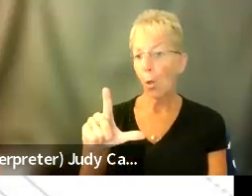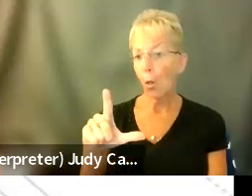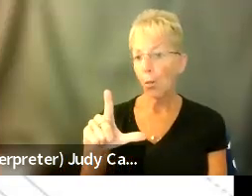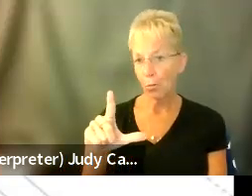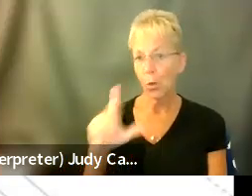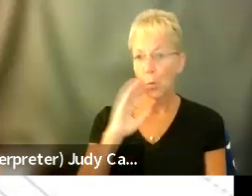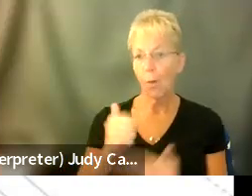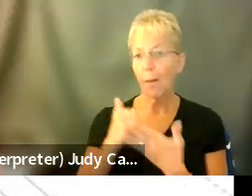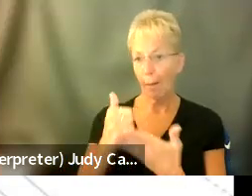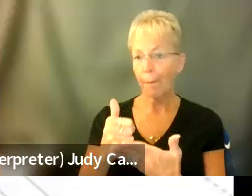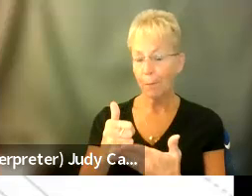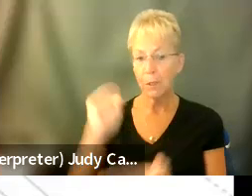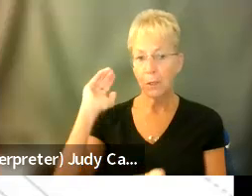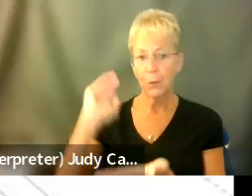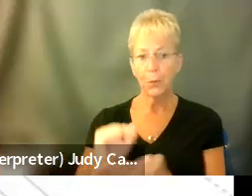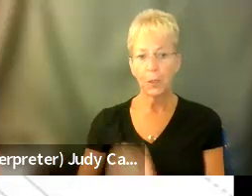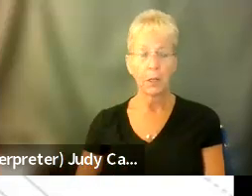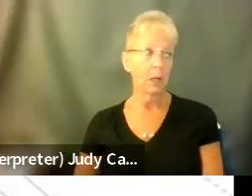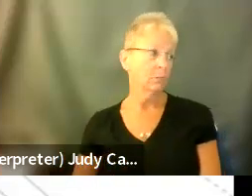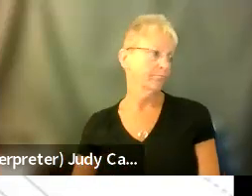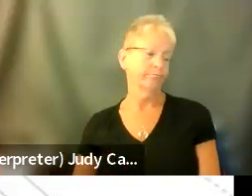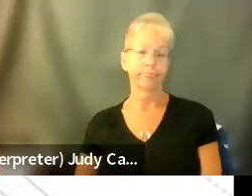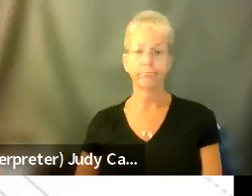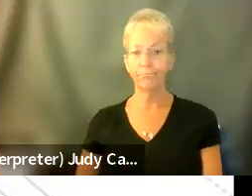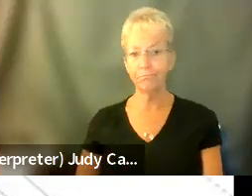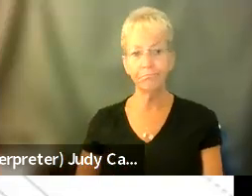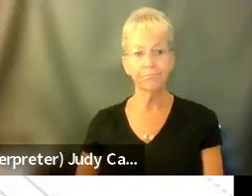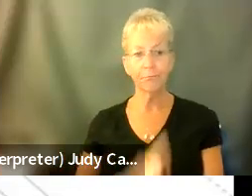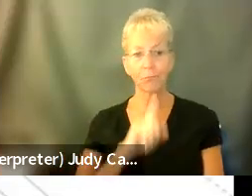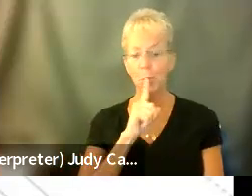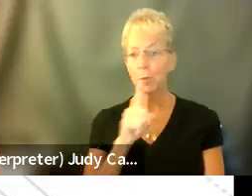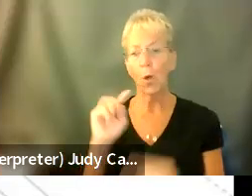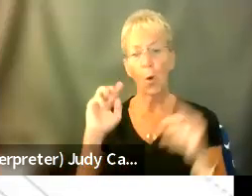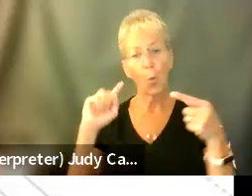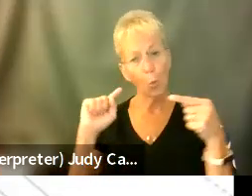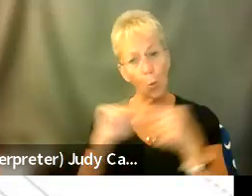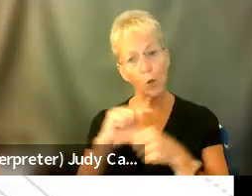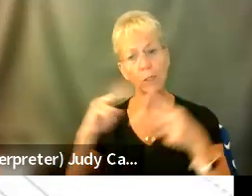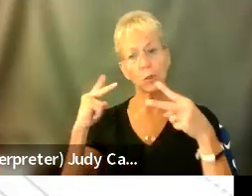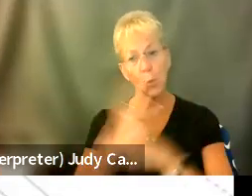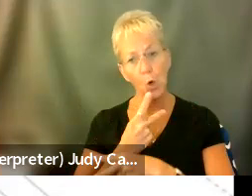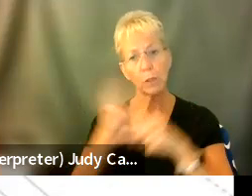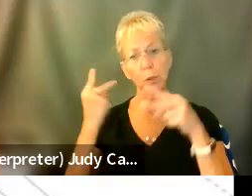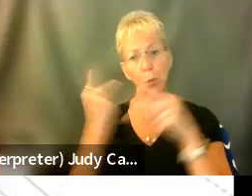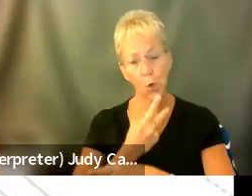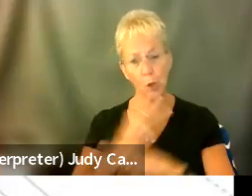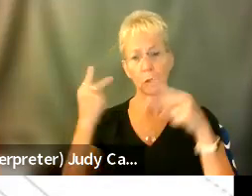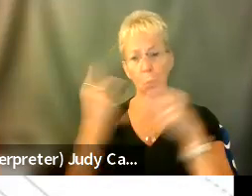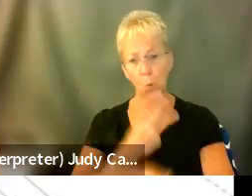you know, will help. Well, it just got worse and worse and worse. Um,